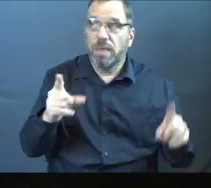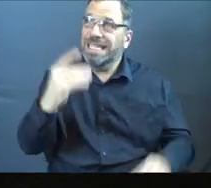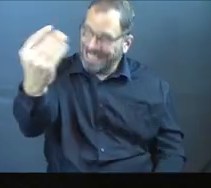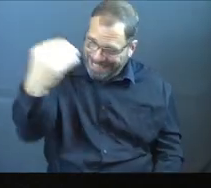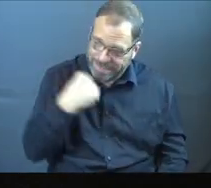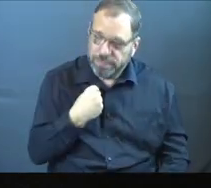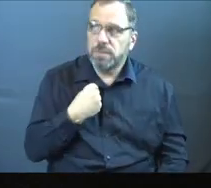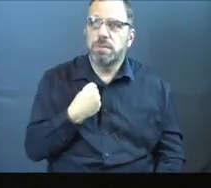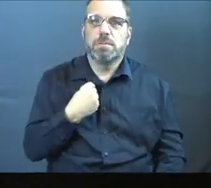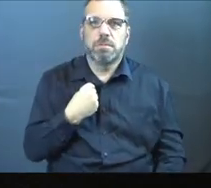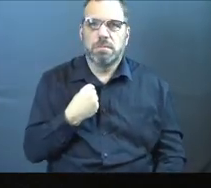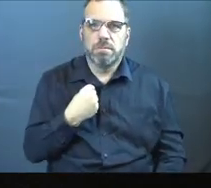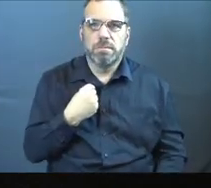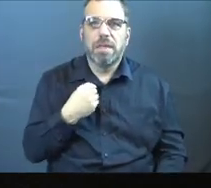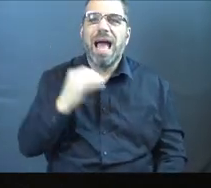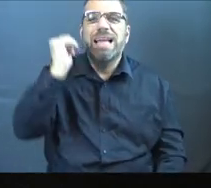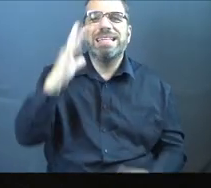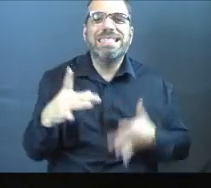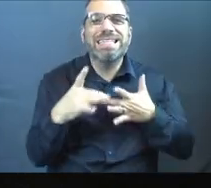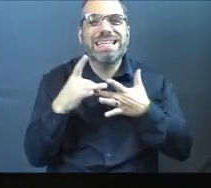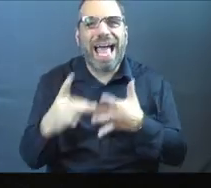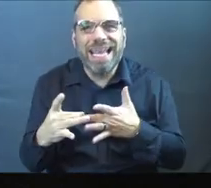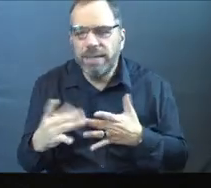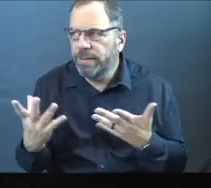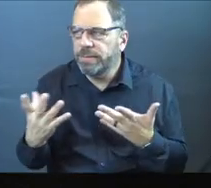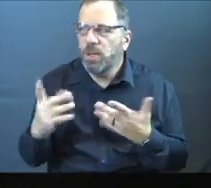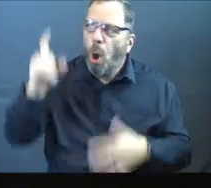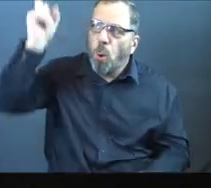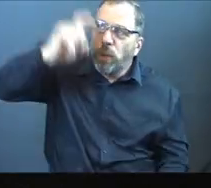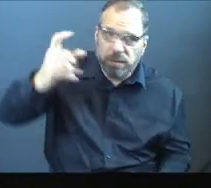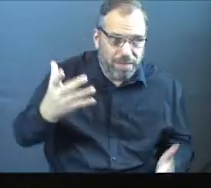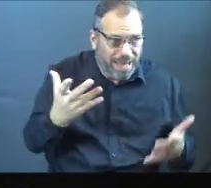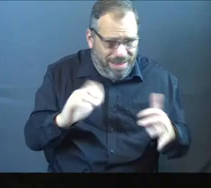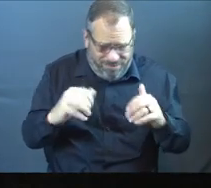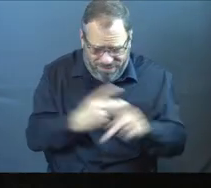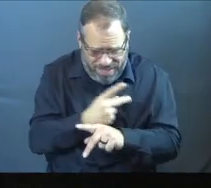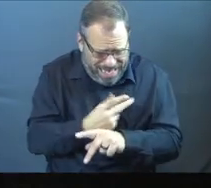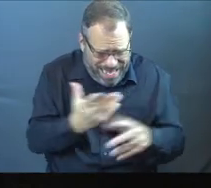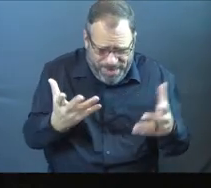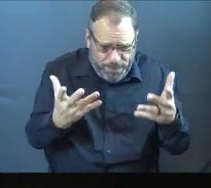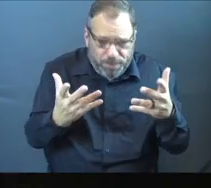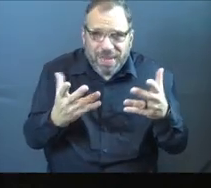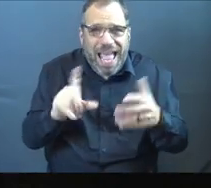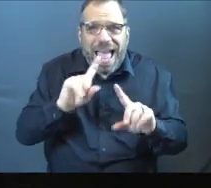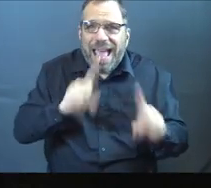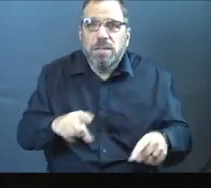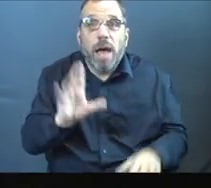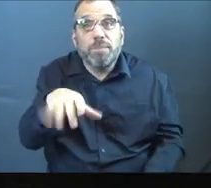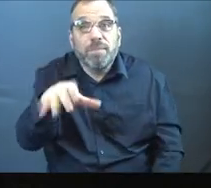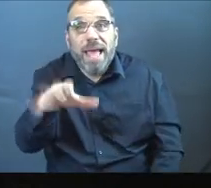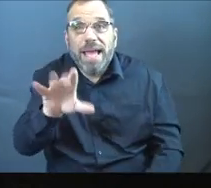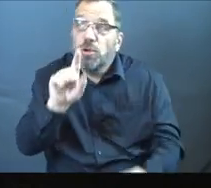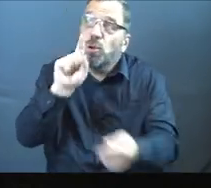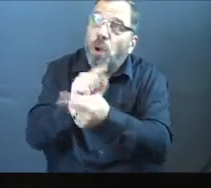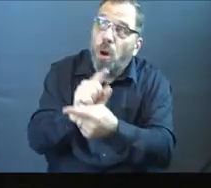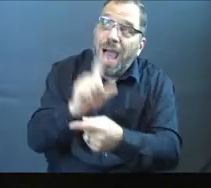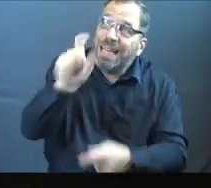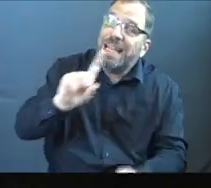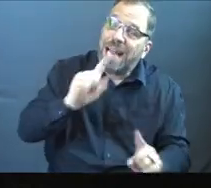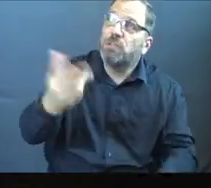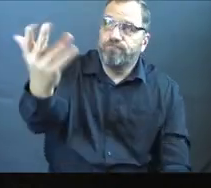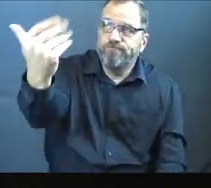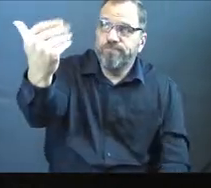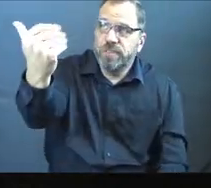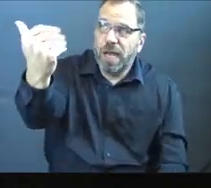provision, right? That's another one. I need guidance, God. I need your wisdom because I don't know how to figure this out. We need answers. How many times do go to God and say, God, we need